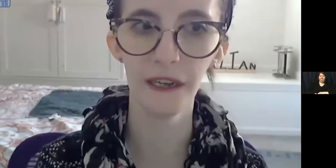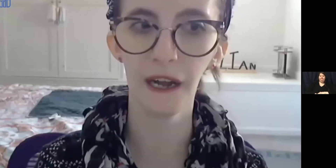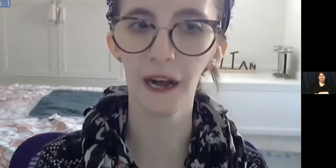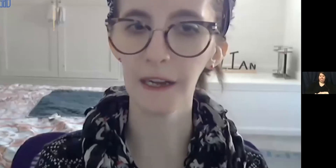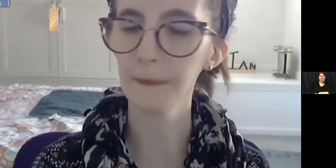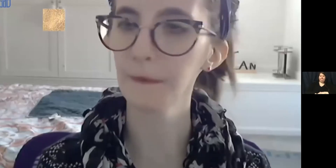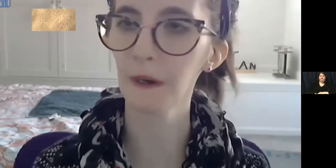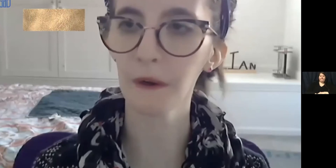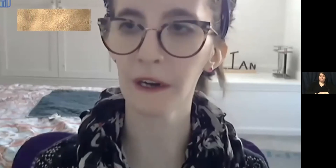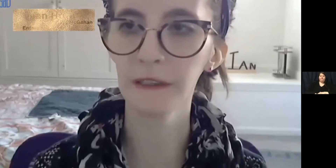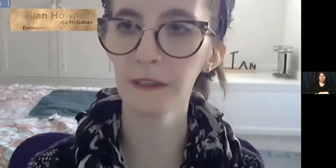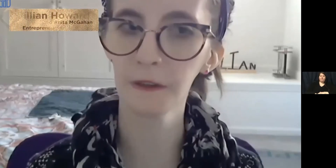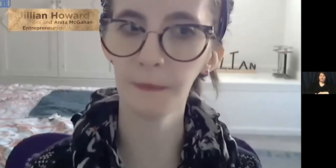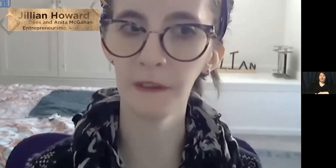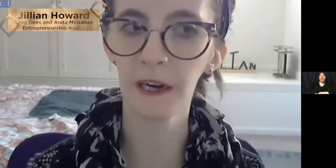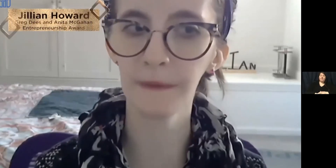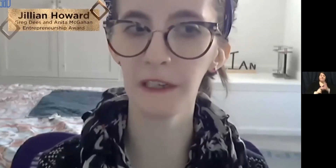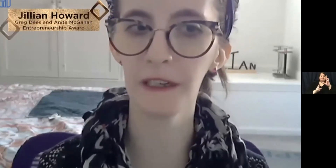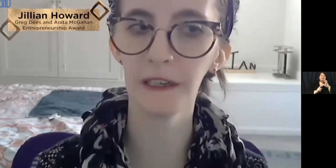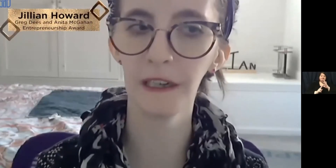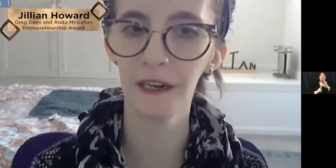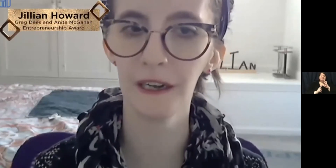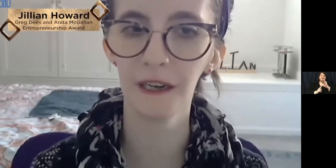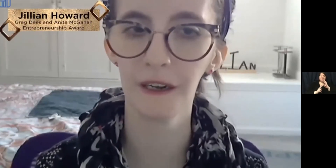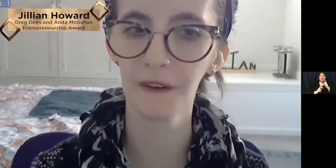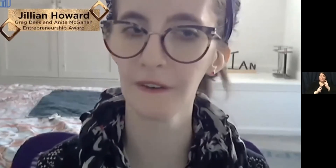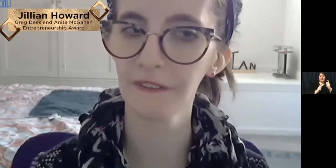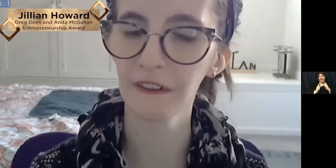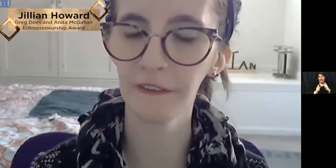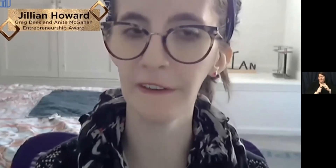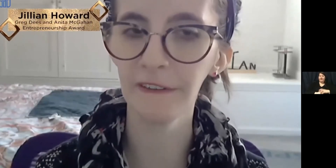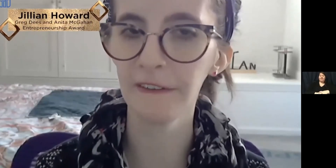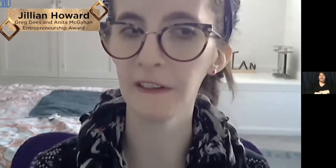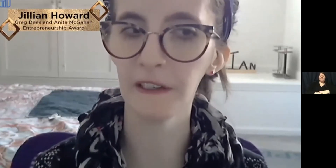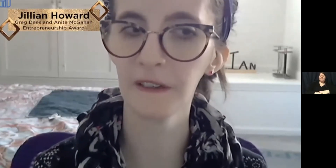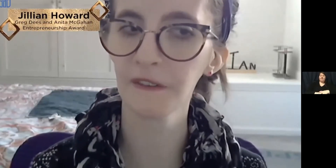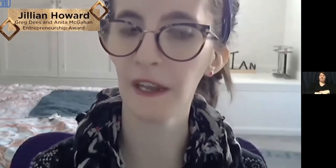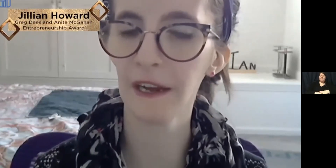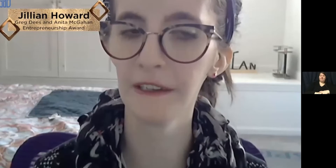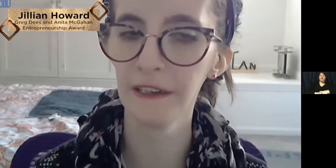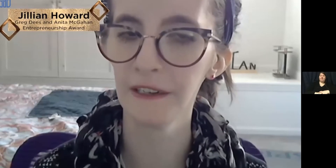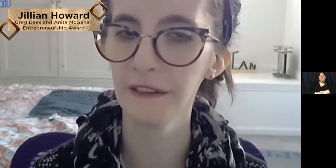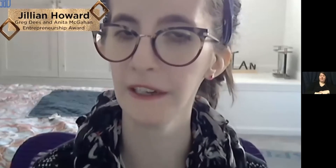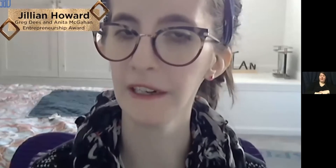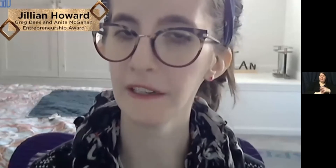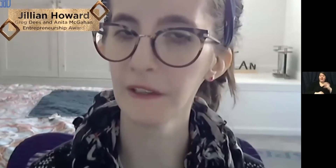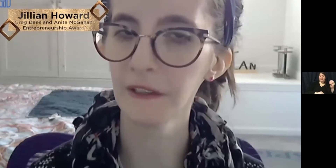I am so honored to be nominated for the PYD's and